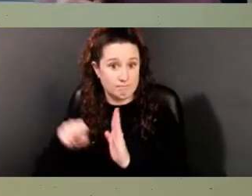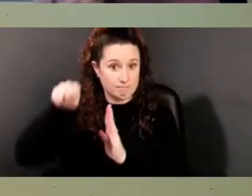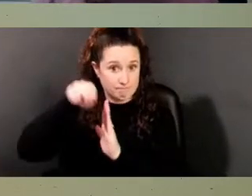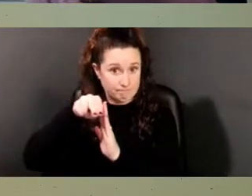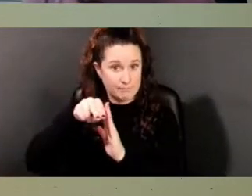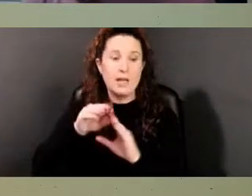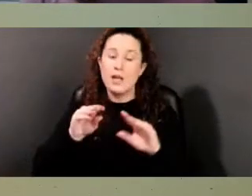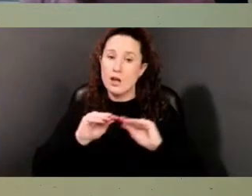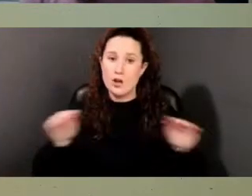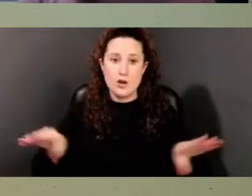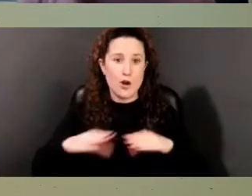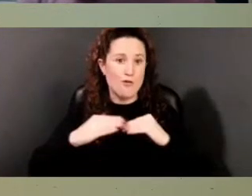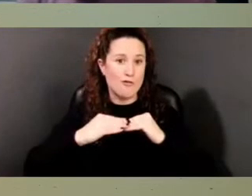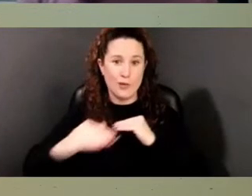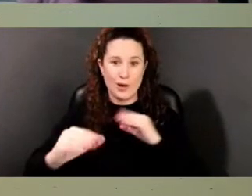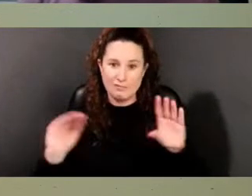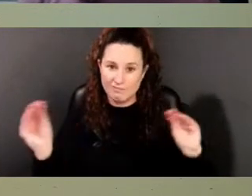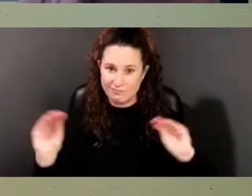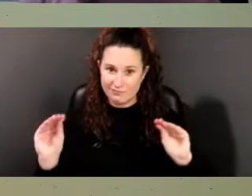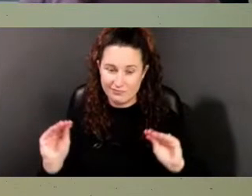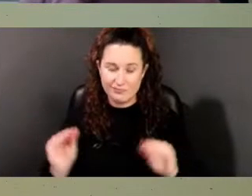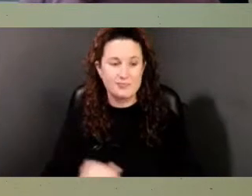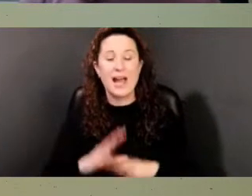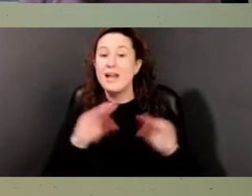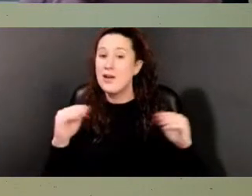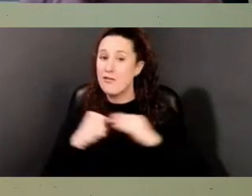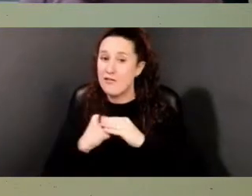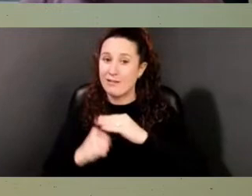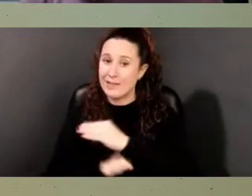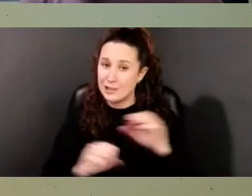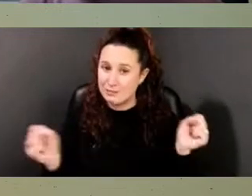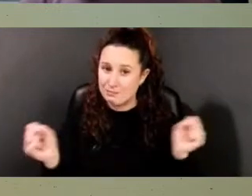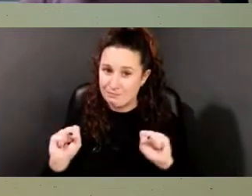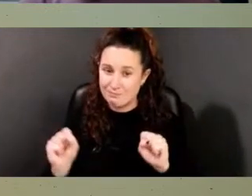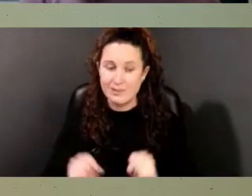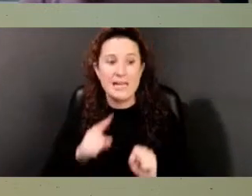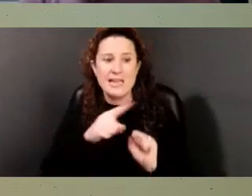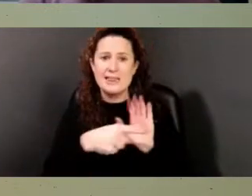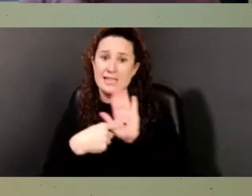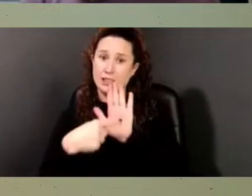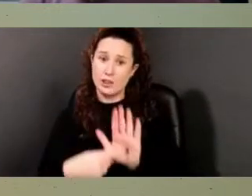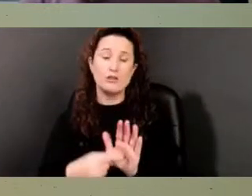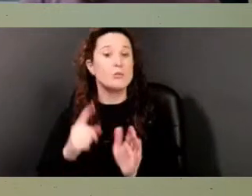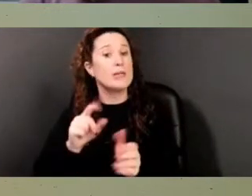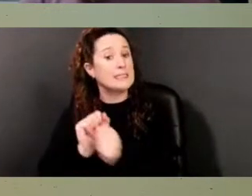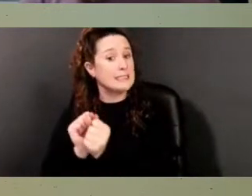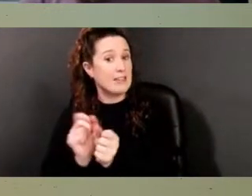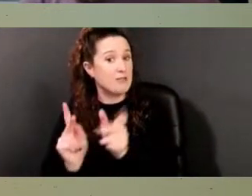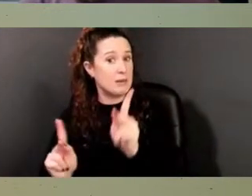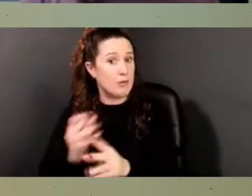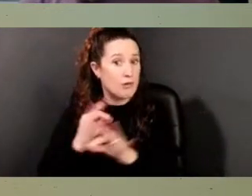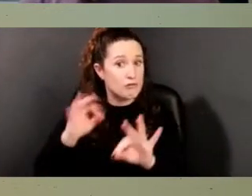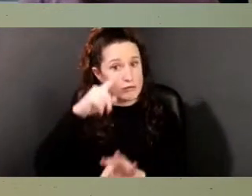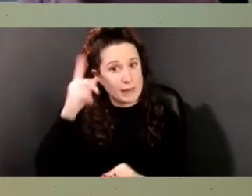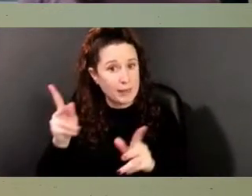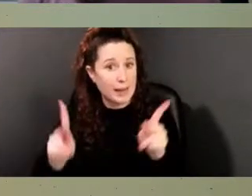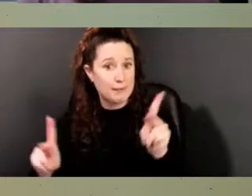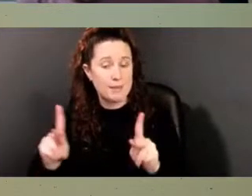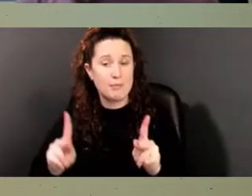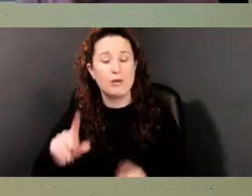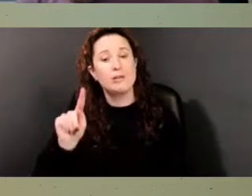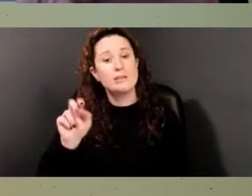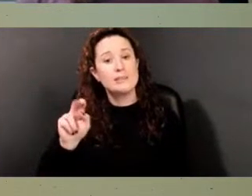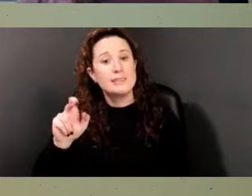representative of the kinds of houses on Dickinson property for enslaved people, free black people, tenant farmers, and